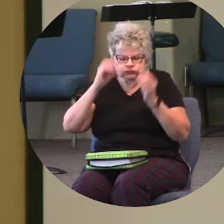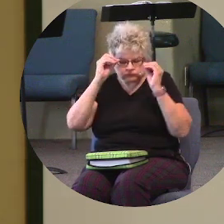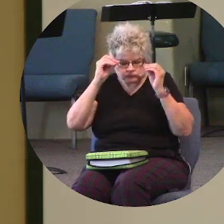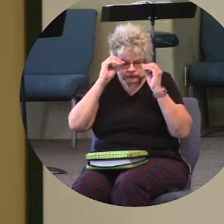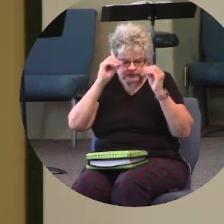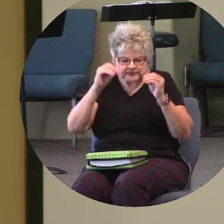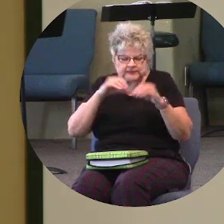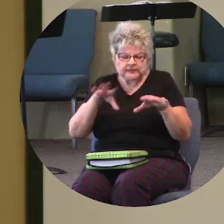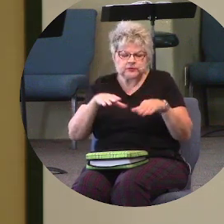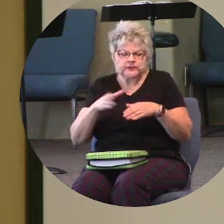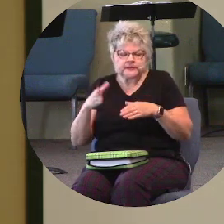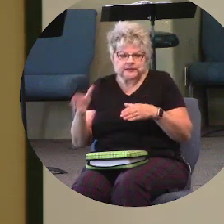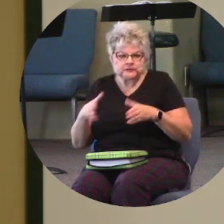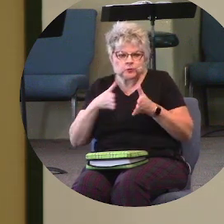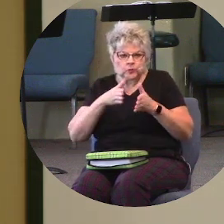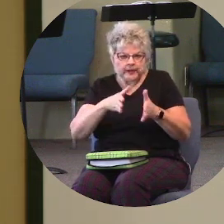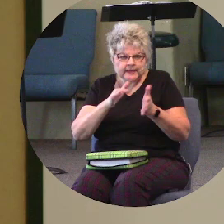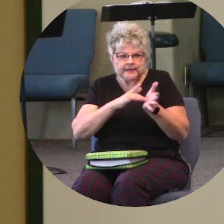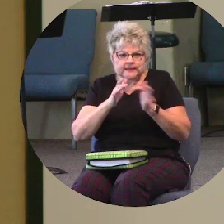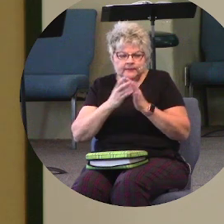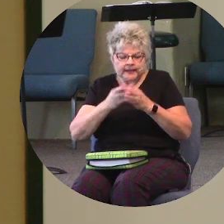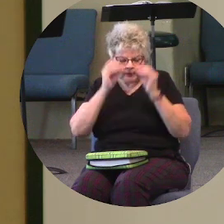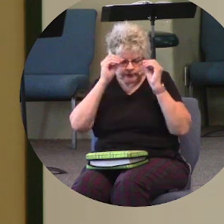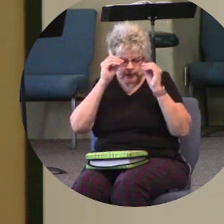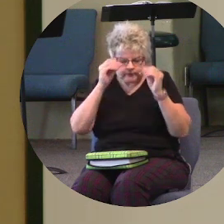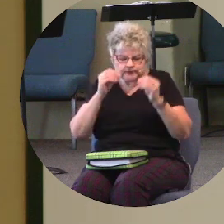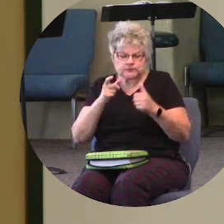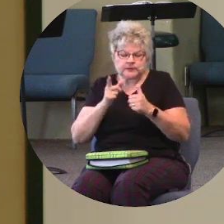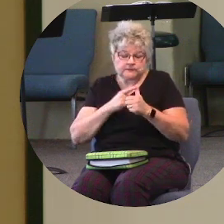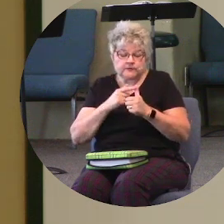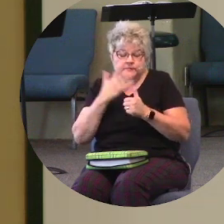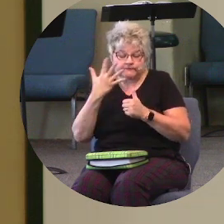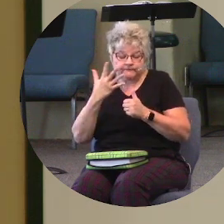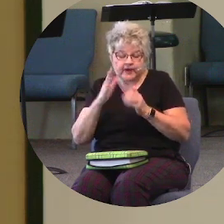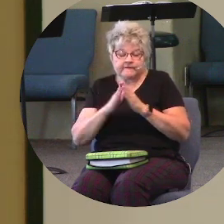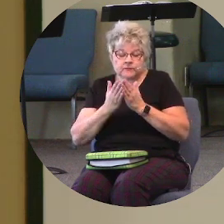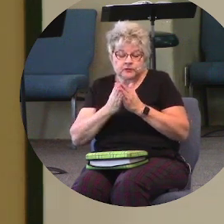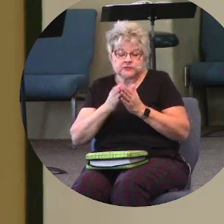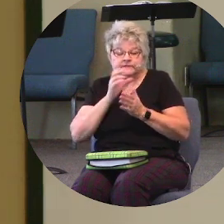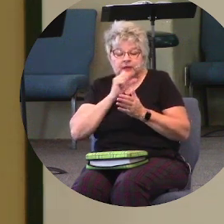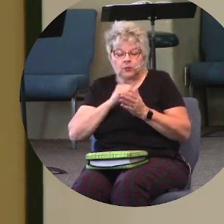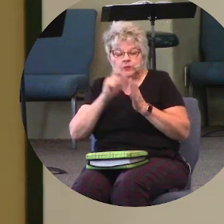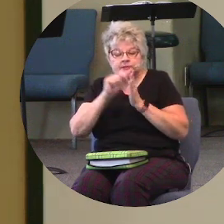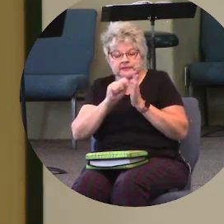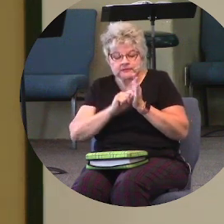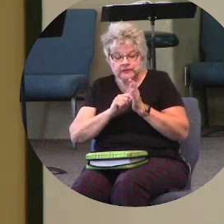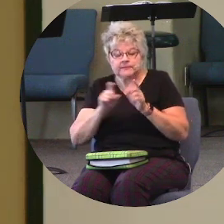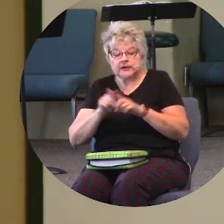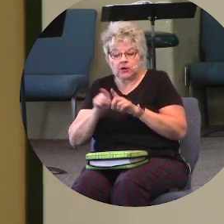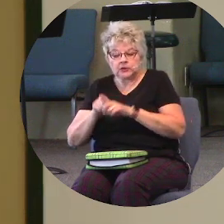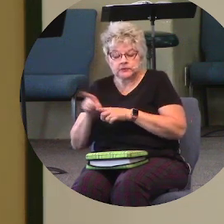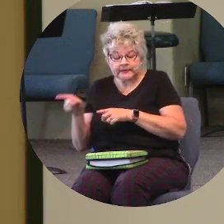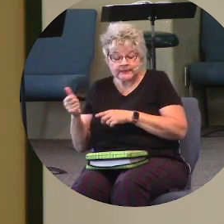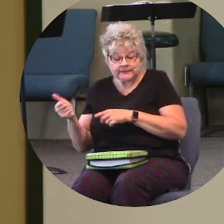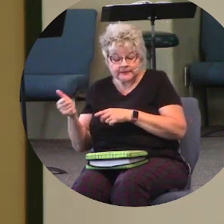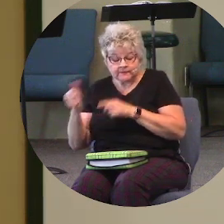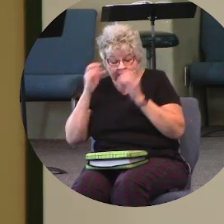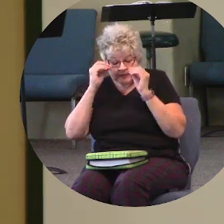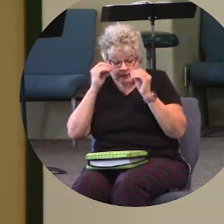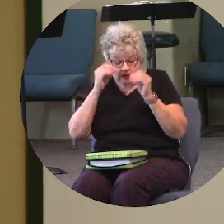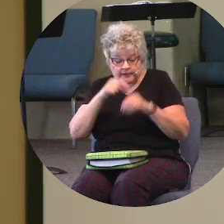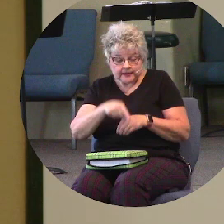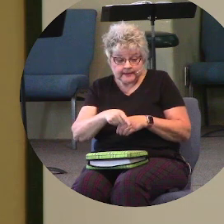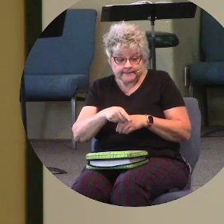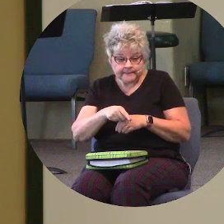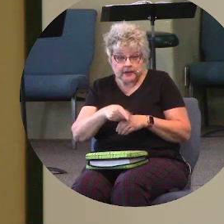the Bible taught, which would have been the first five books of the Old Testament, but also what he had taught them and